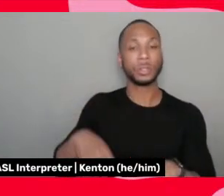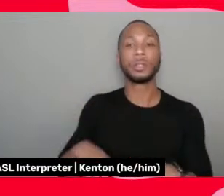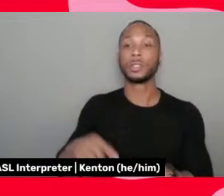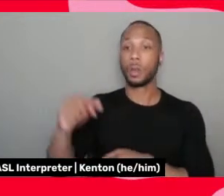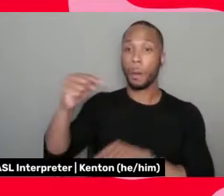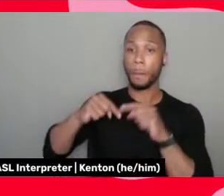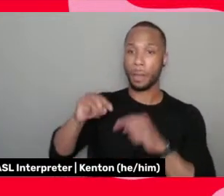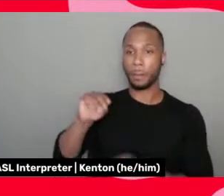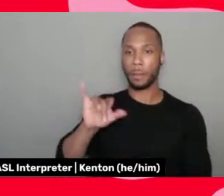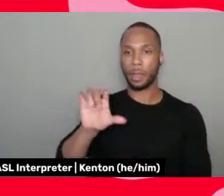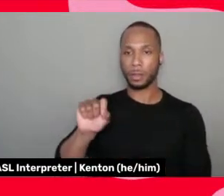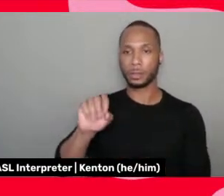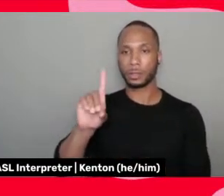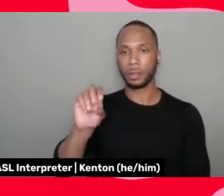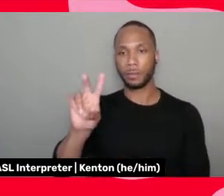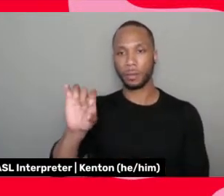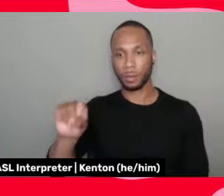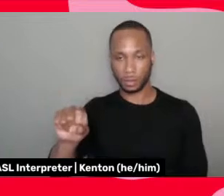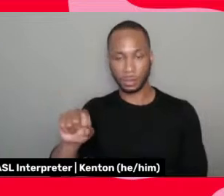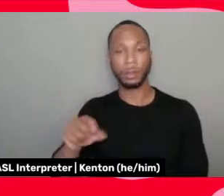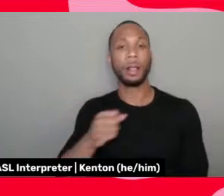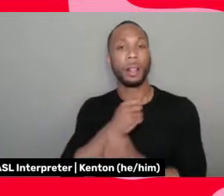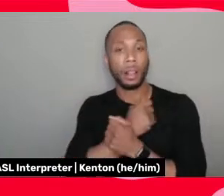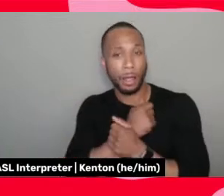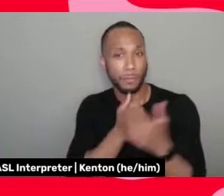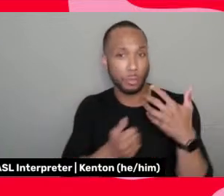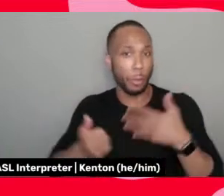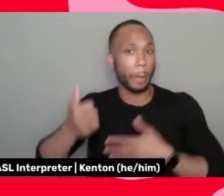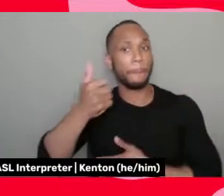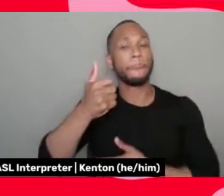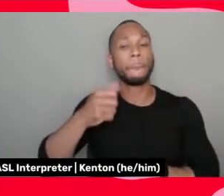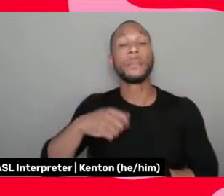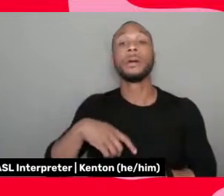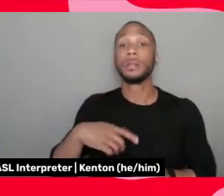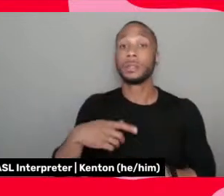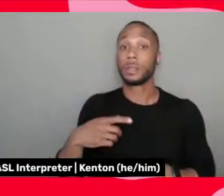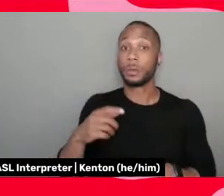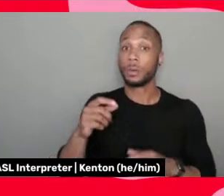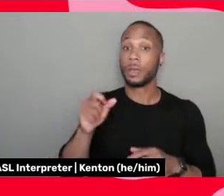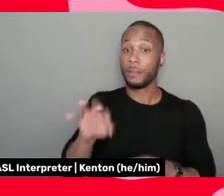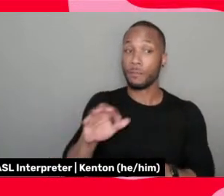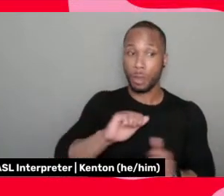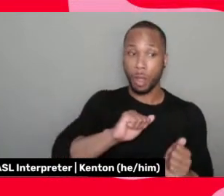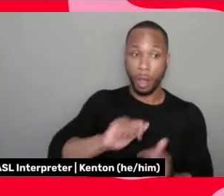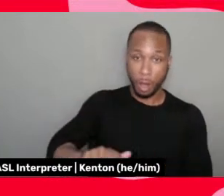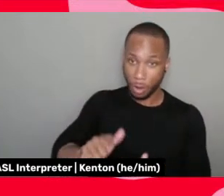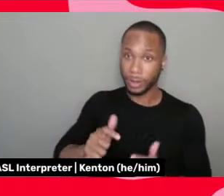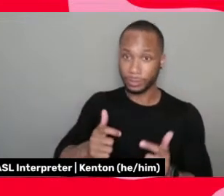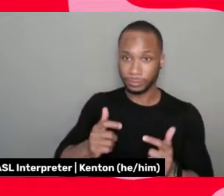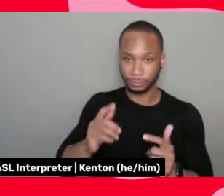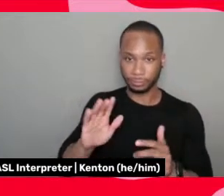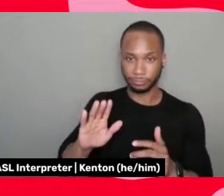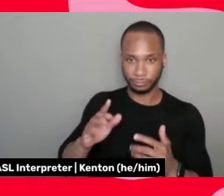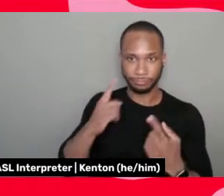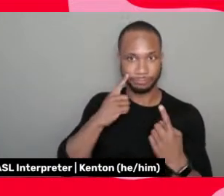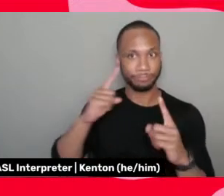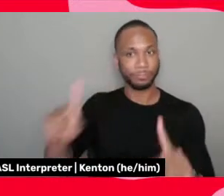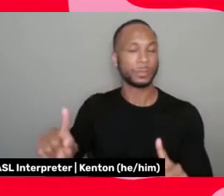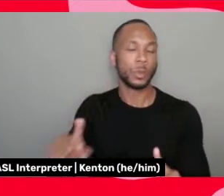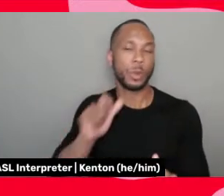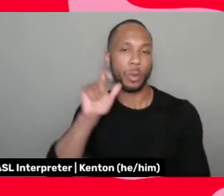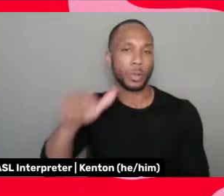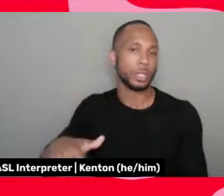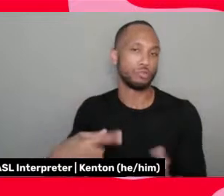Davis, Love Supreme. It's all Love Supreme. And once we can all get to that point, then we don't have to talk about,